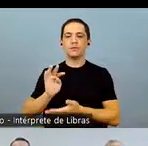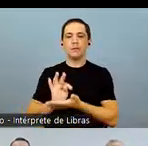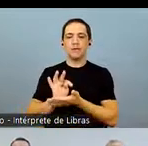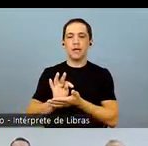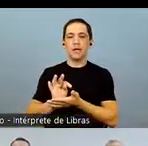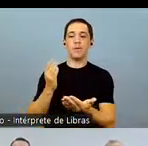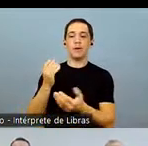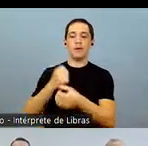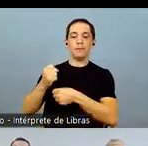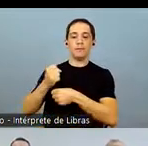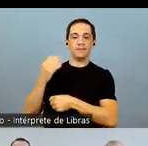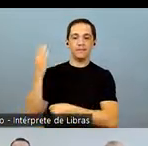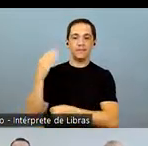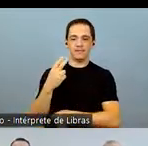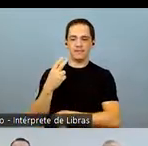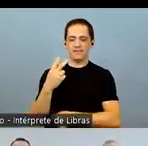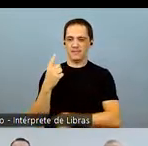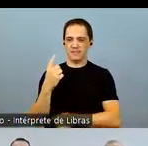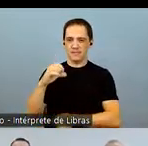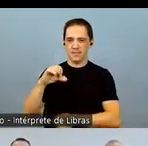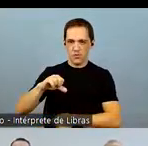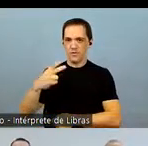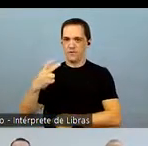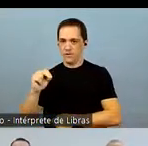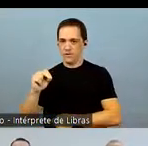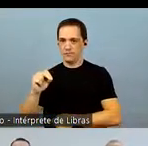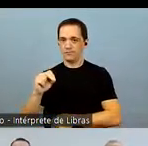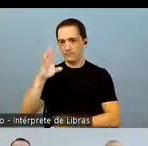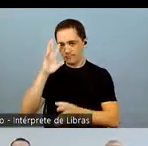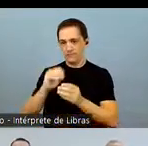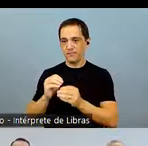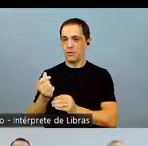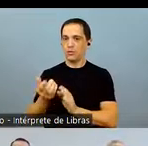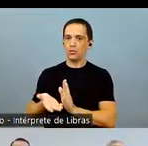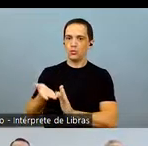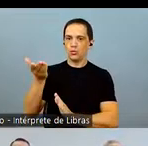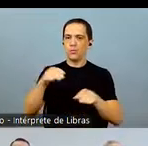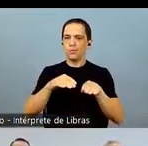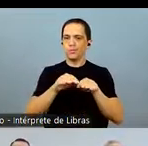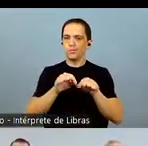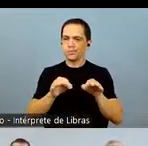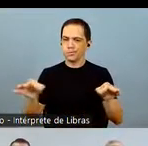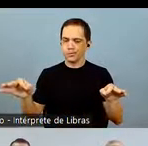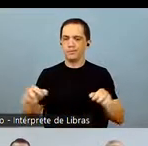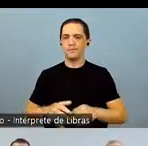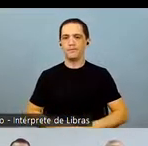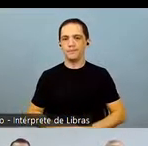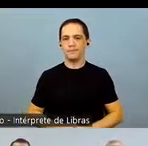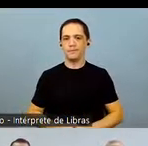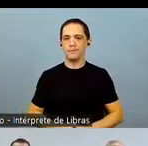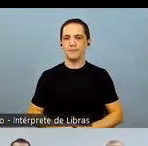million tons, also observed in the 2019-2020 cycle, a fact that should